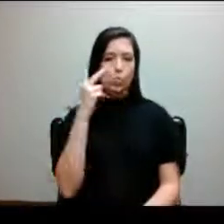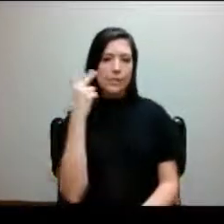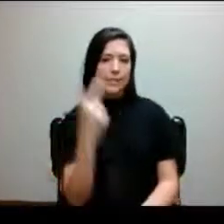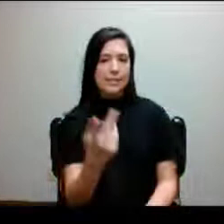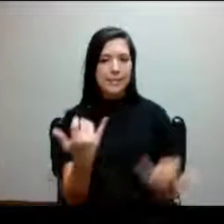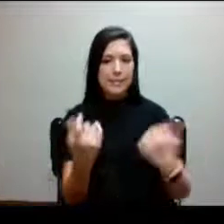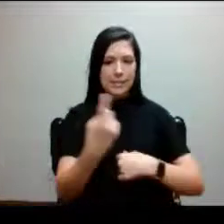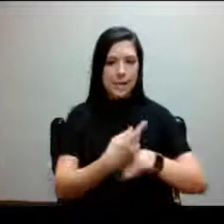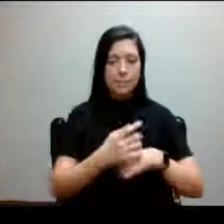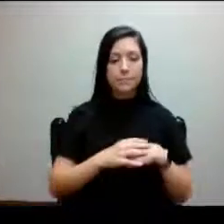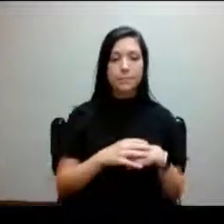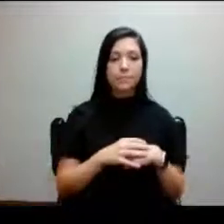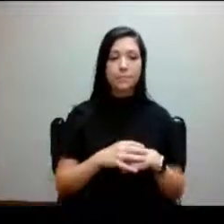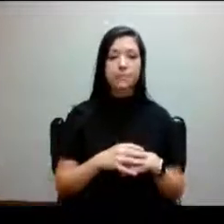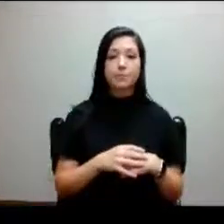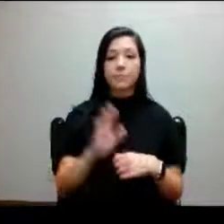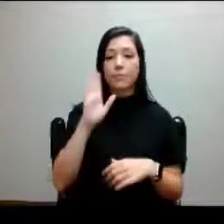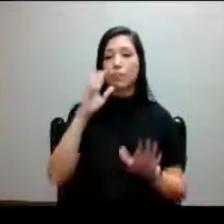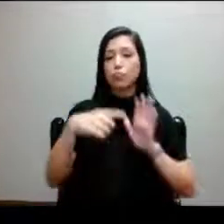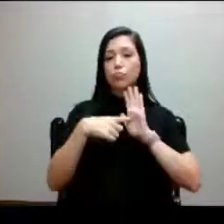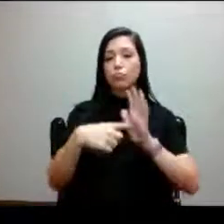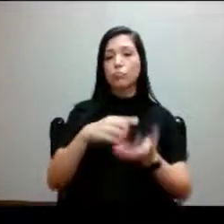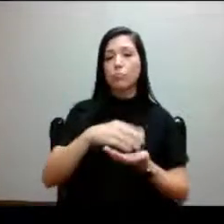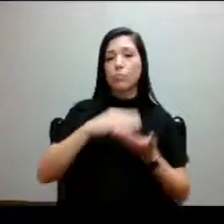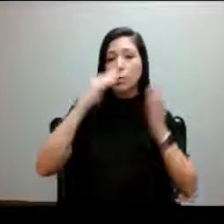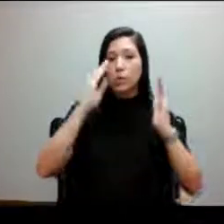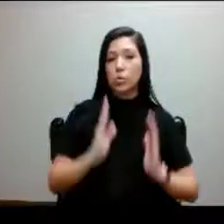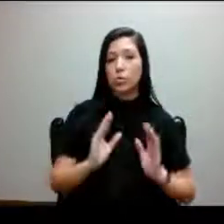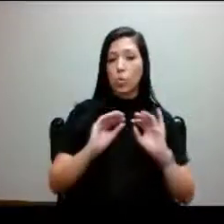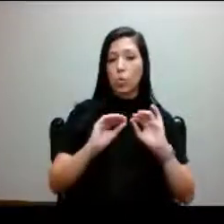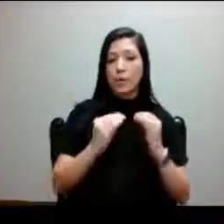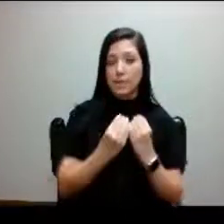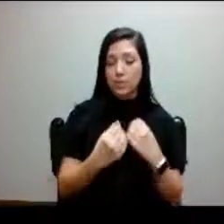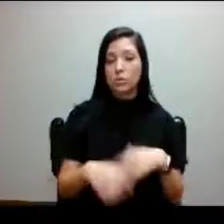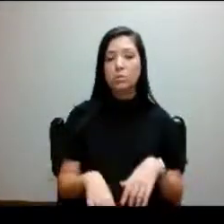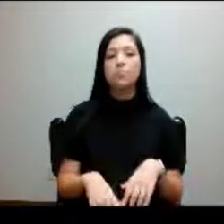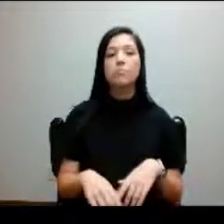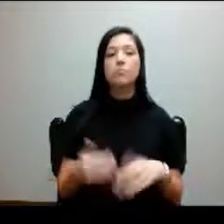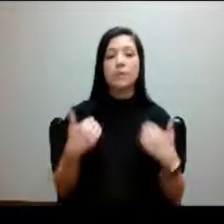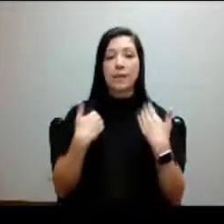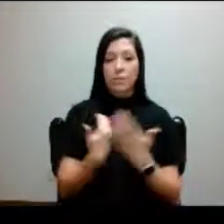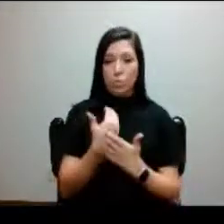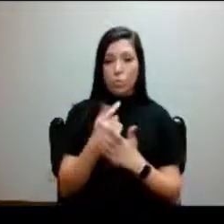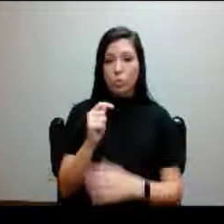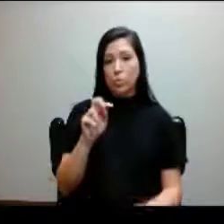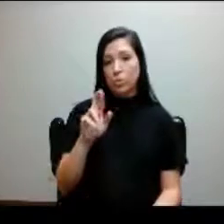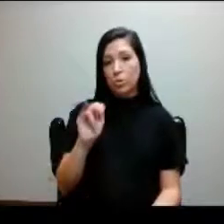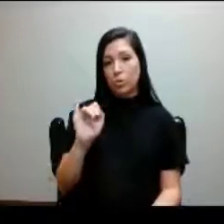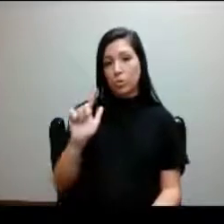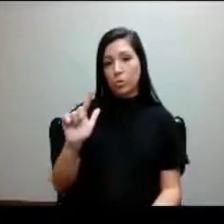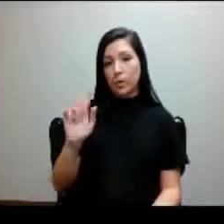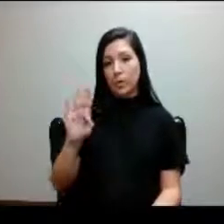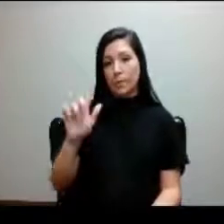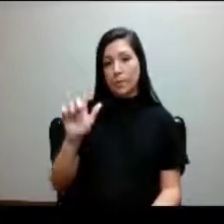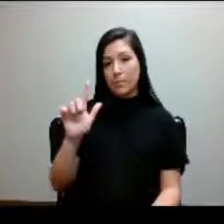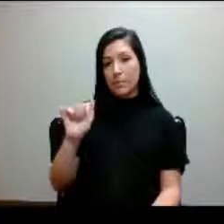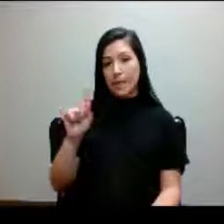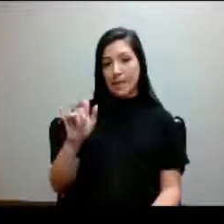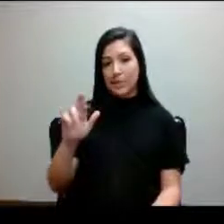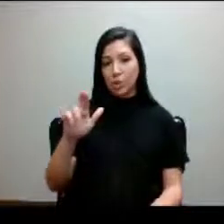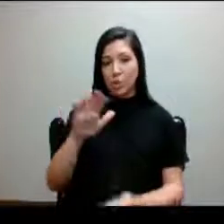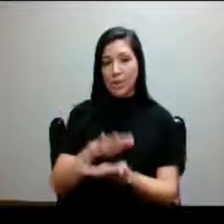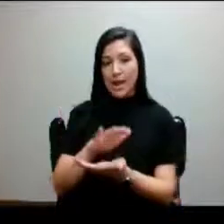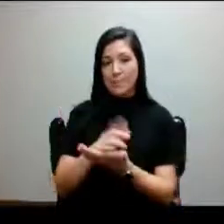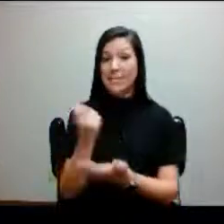But we'll have a showcase for our student organizations. We have our new Trailblazer Leadership Academy, which will be 11